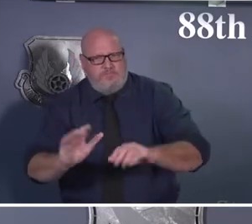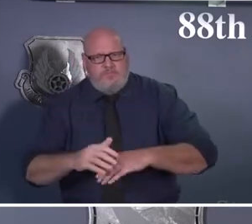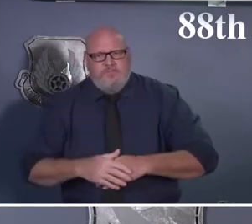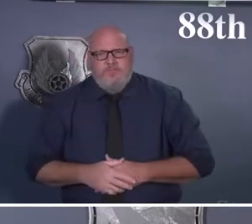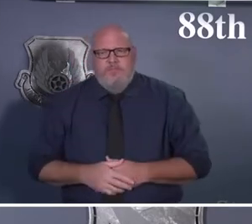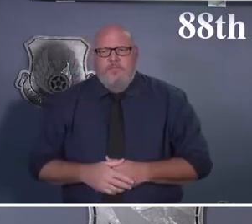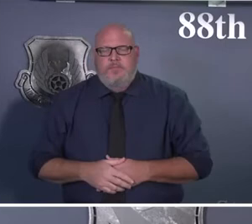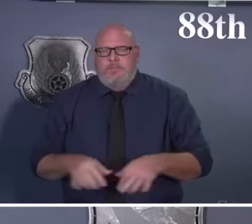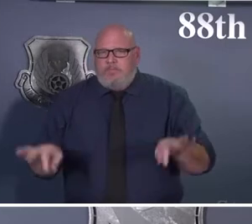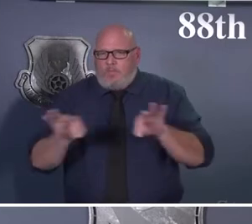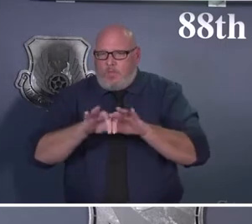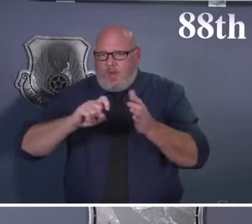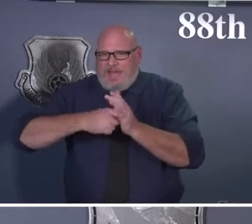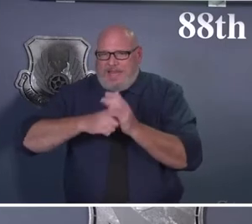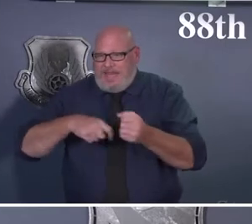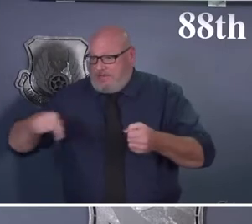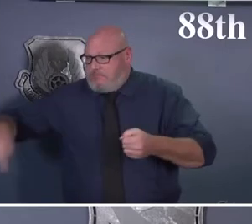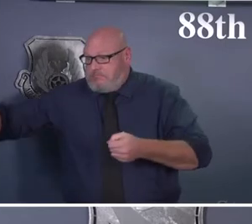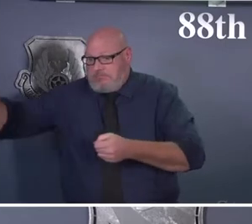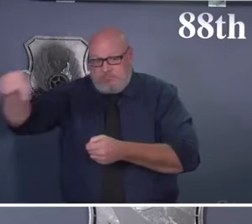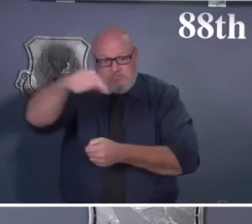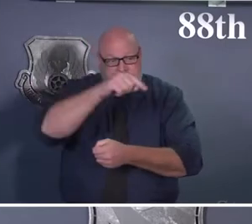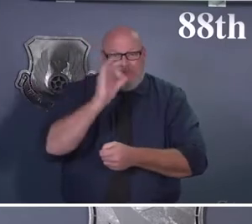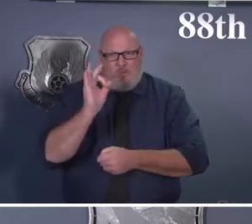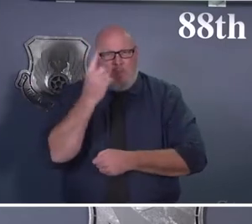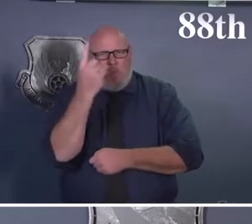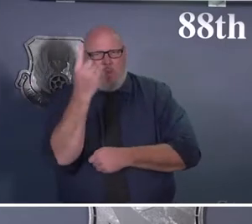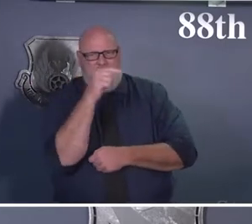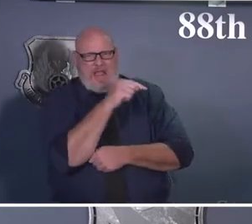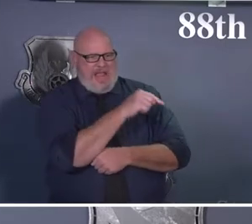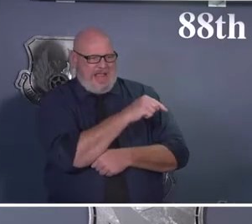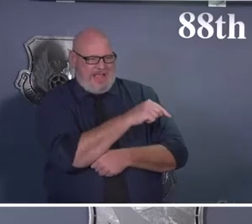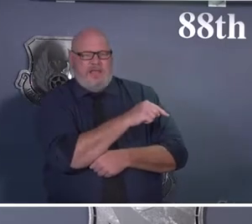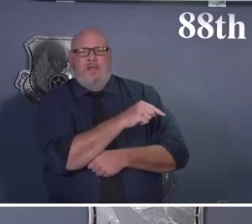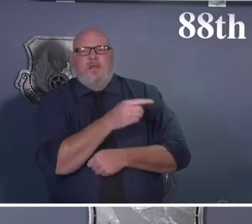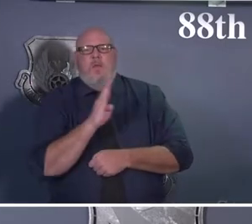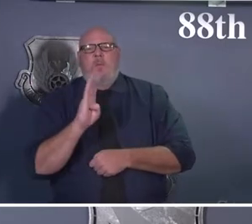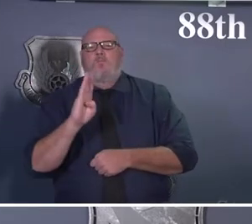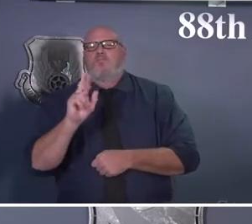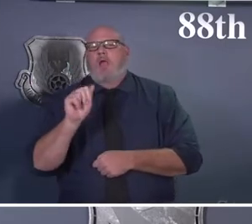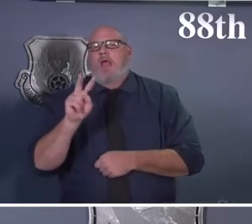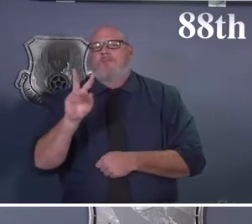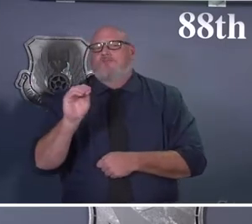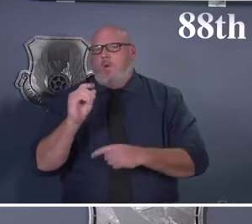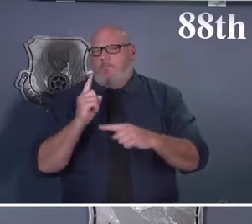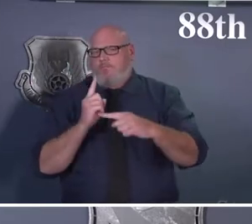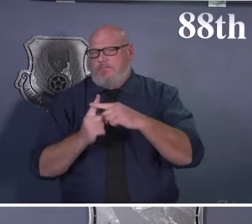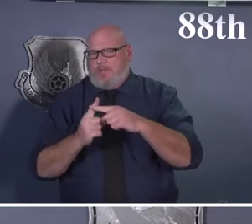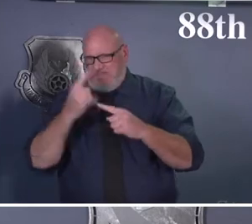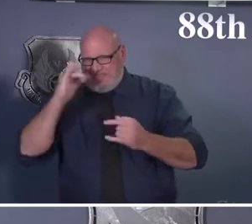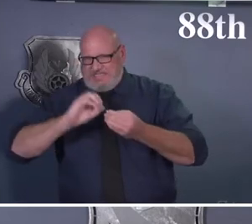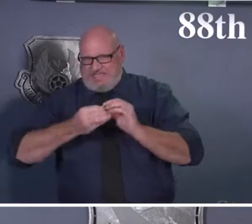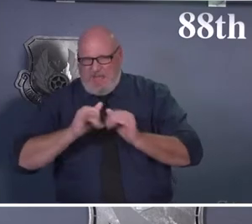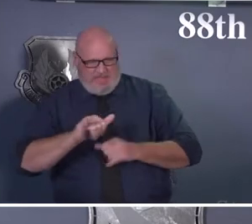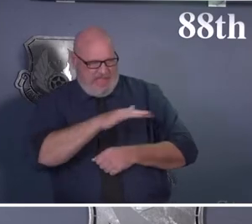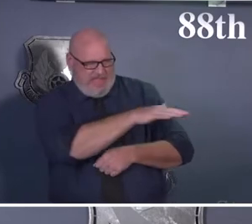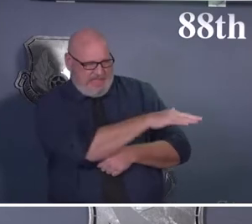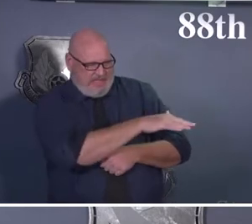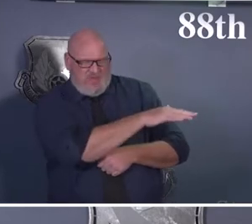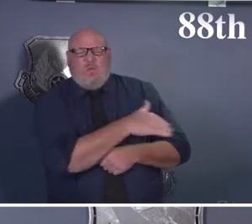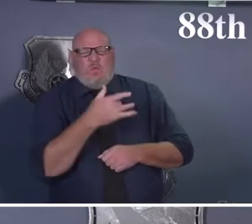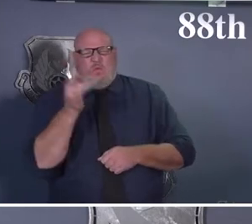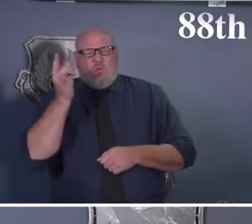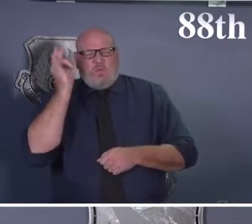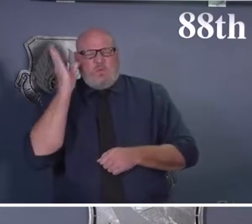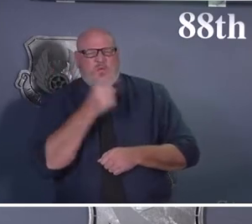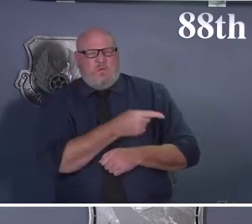direction. We're seeing our new cases really come down. As a matter of fact, this time last month, our public health team was tracking